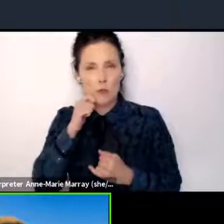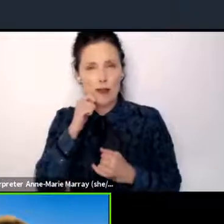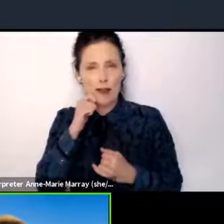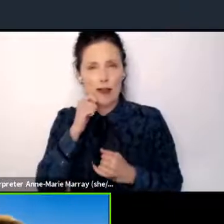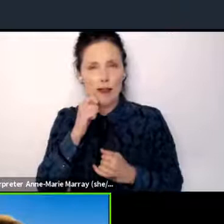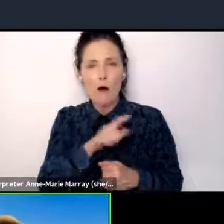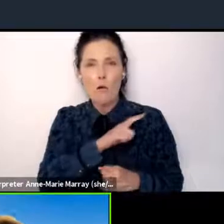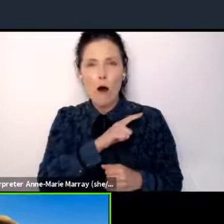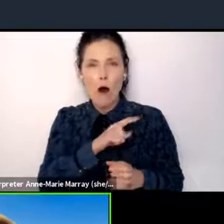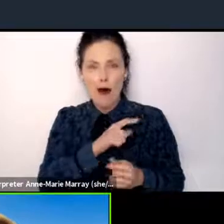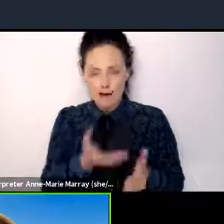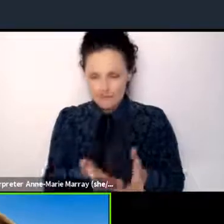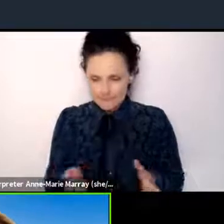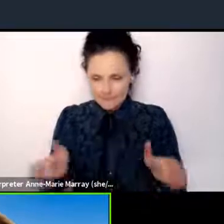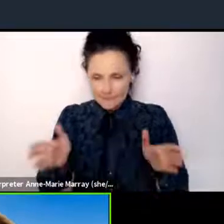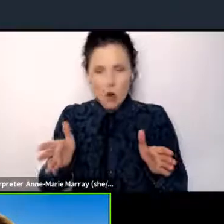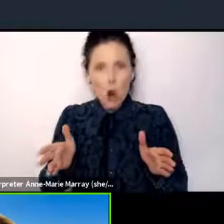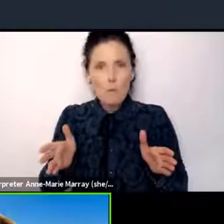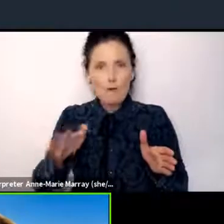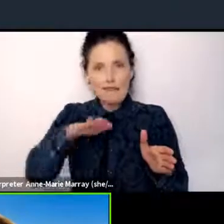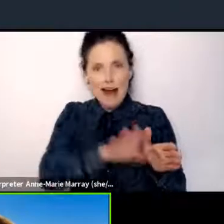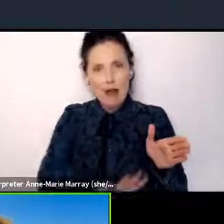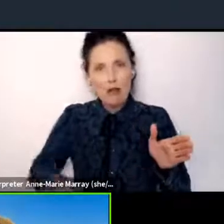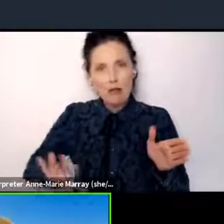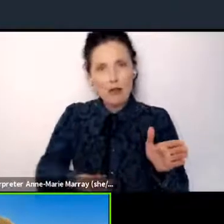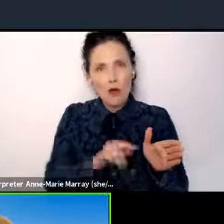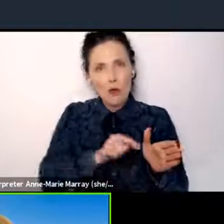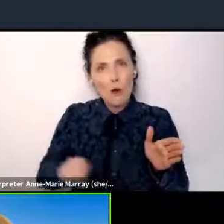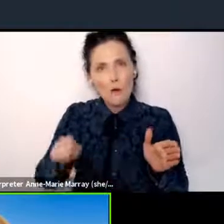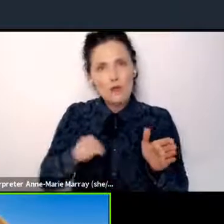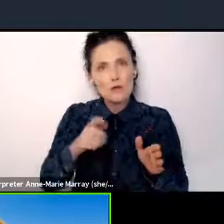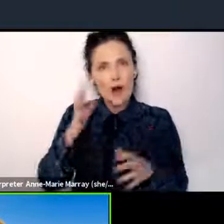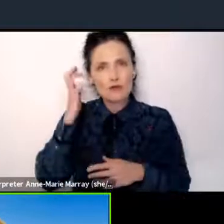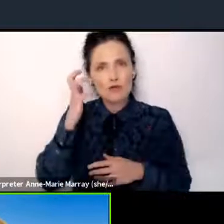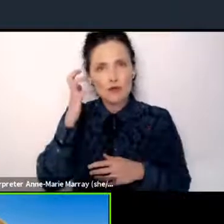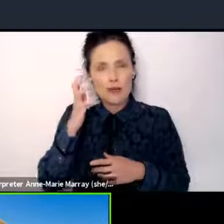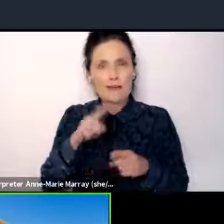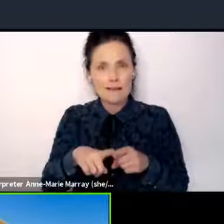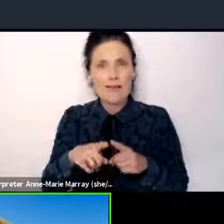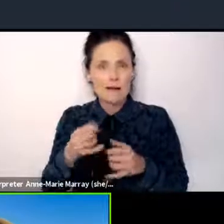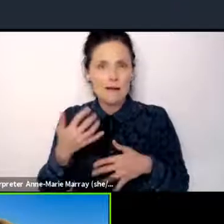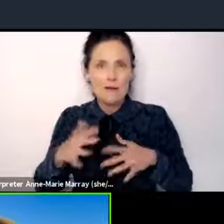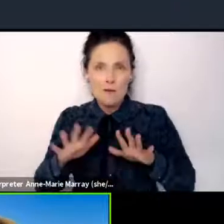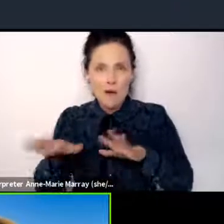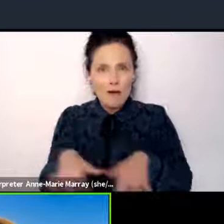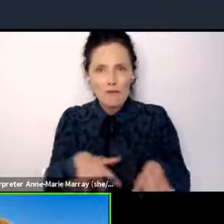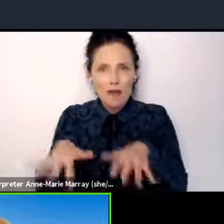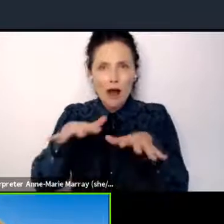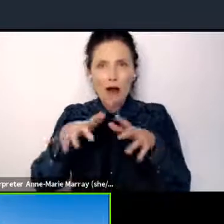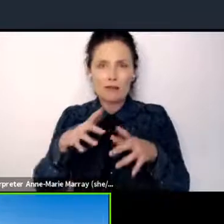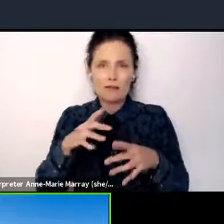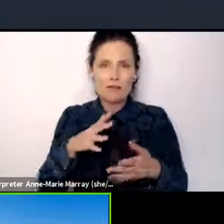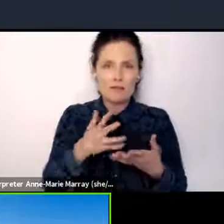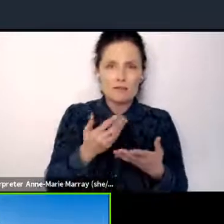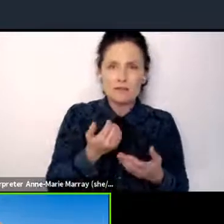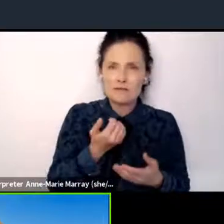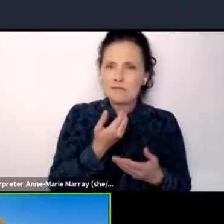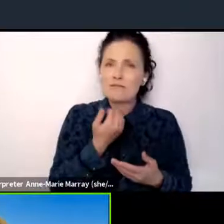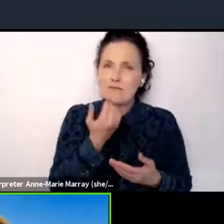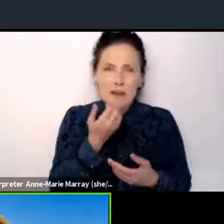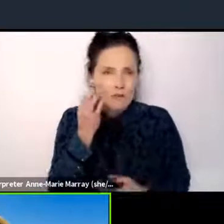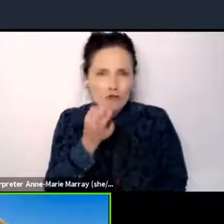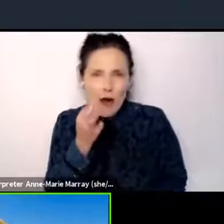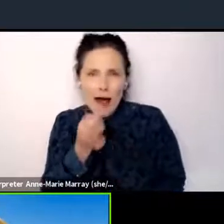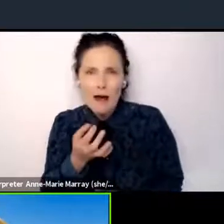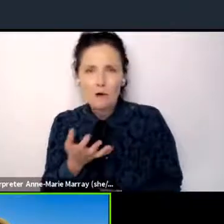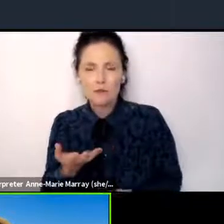heat and weather, but it's also true within countries. You know, including Britain, where economic inequality and environmental injustice